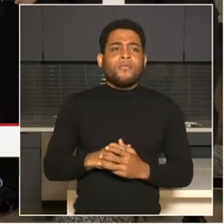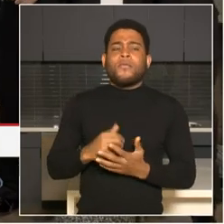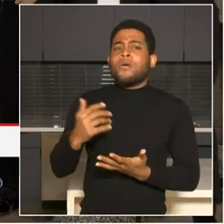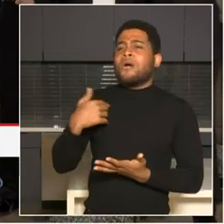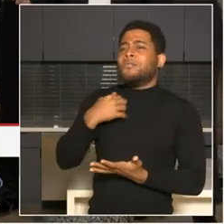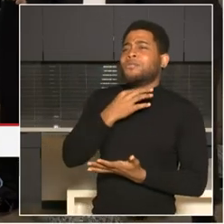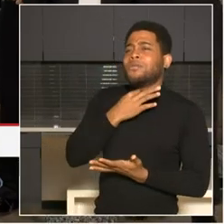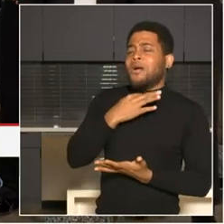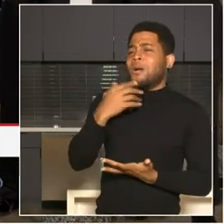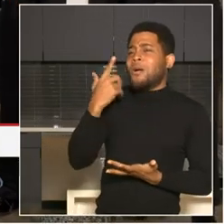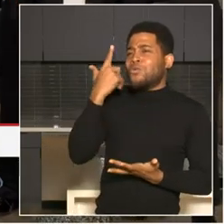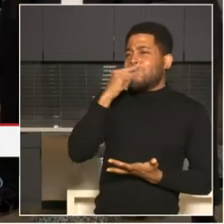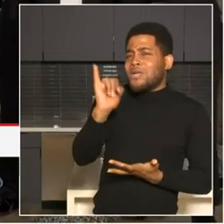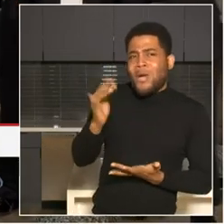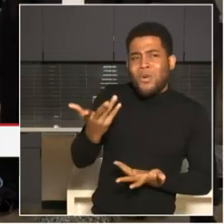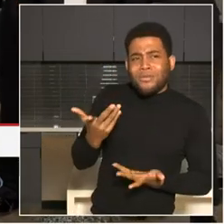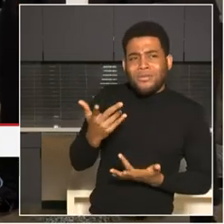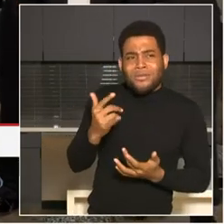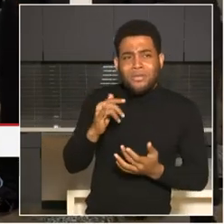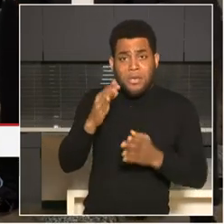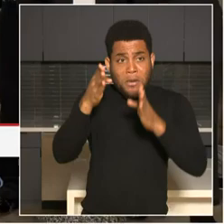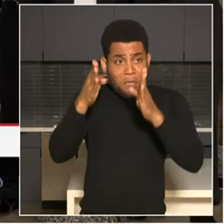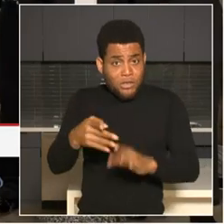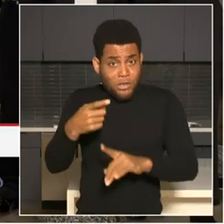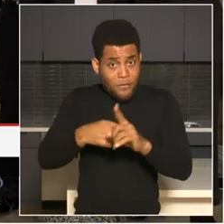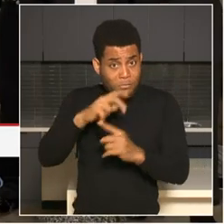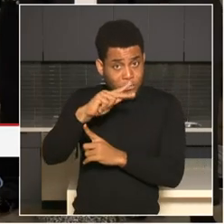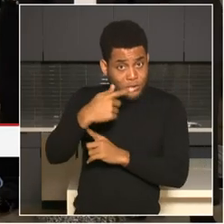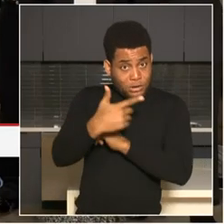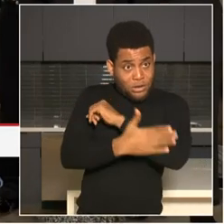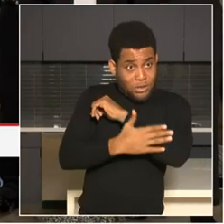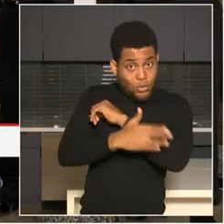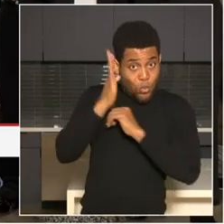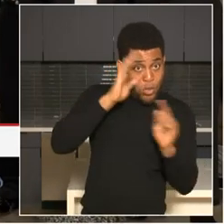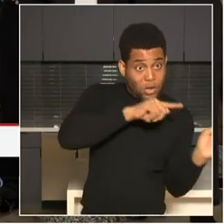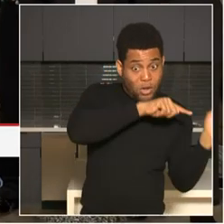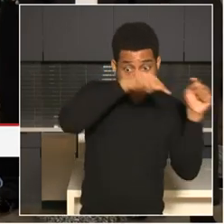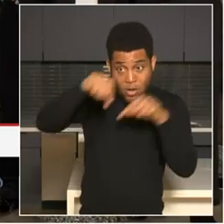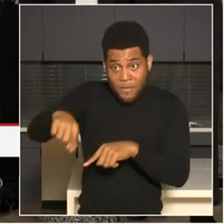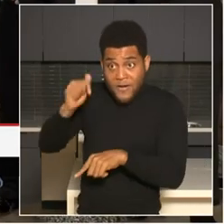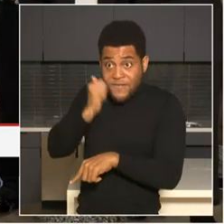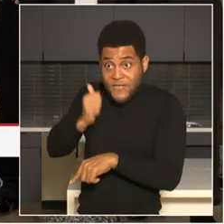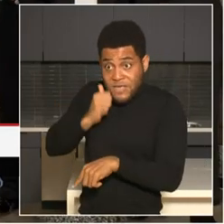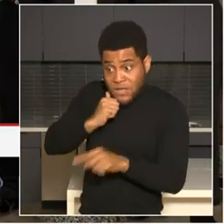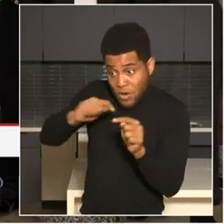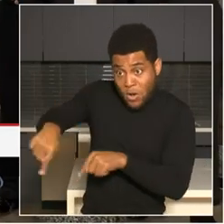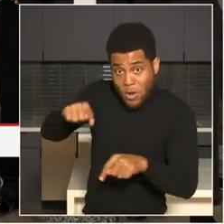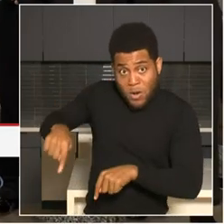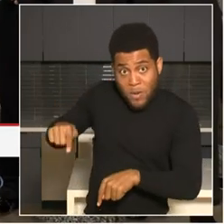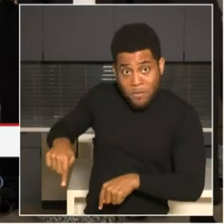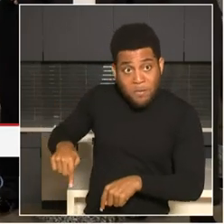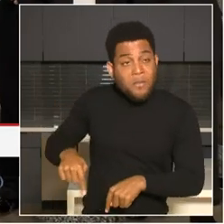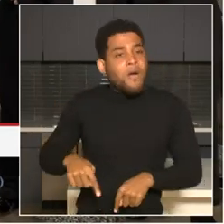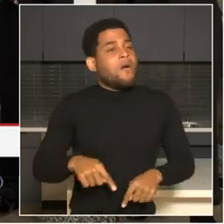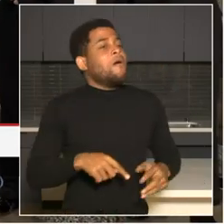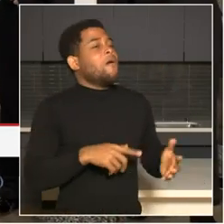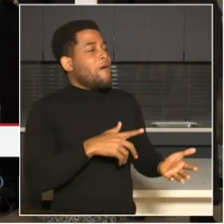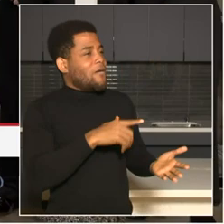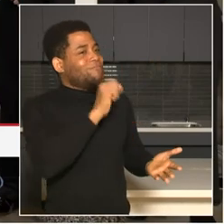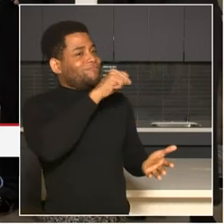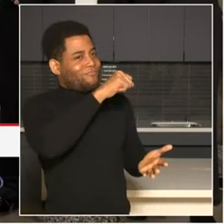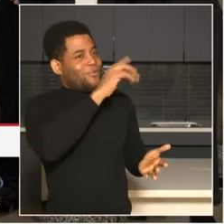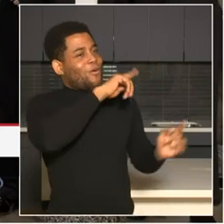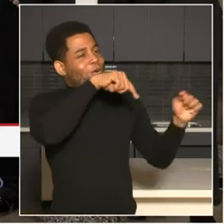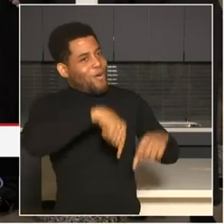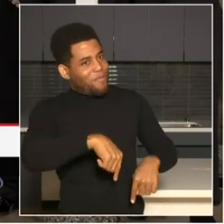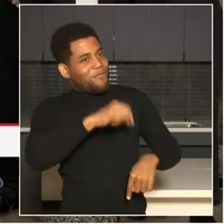Absolutely. Well, we're, we're in negotiation about how often I think what we have to do in the beginning is look at where our current trying crime